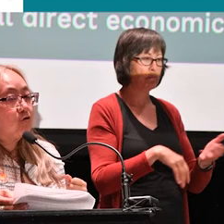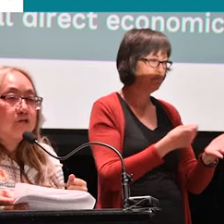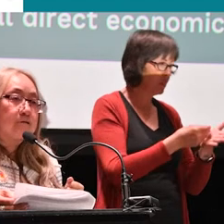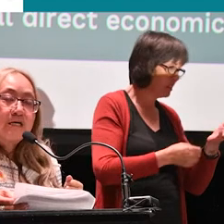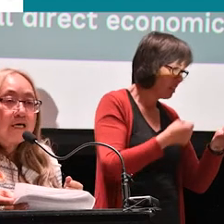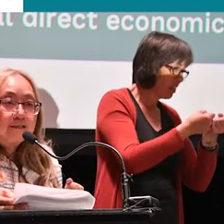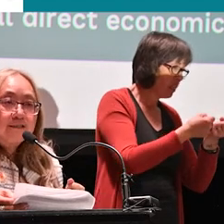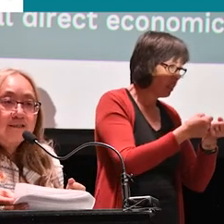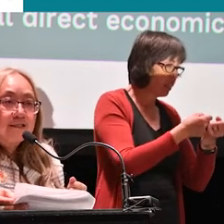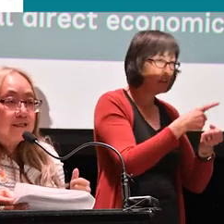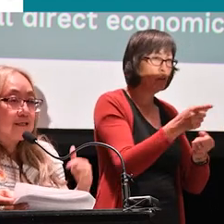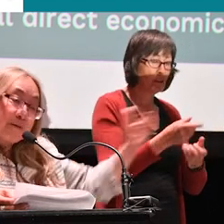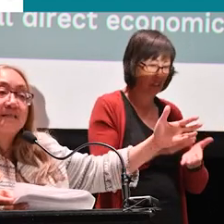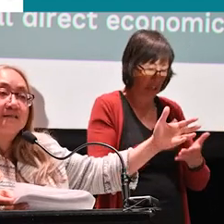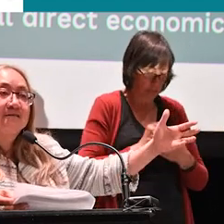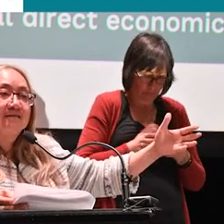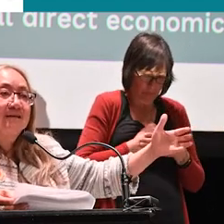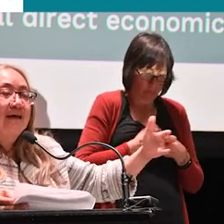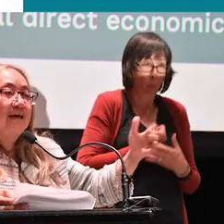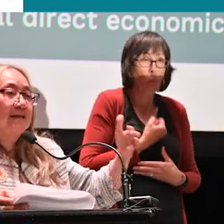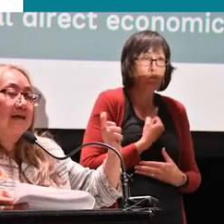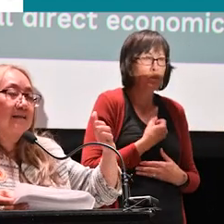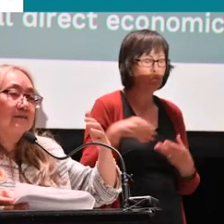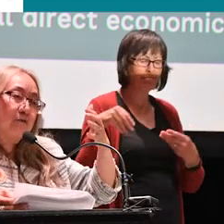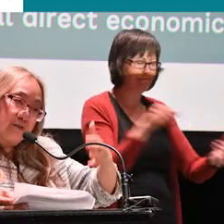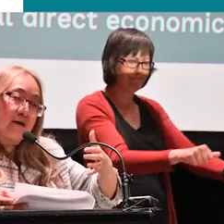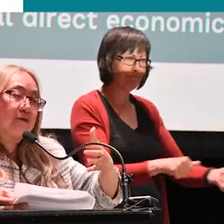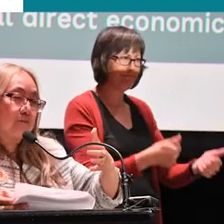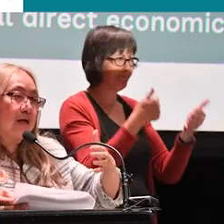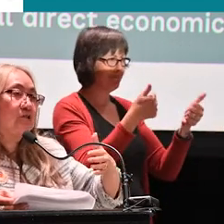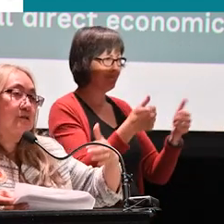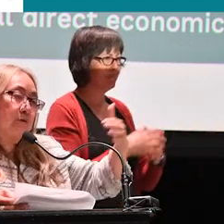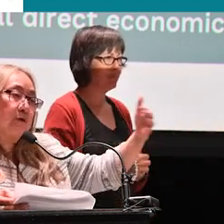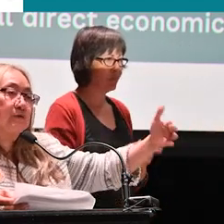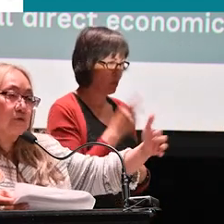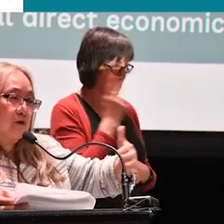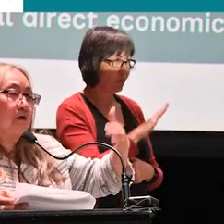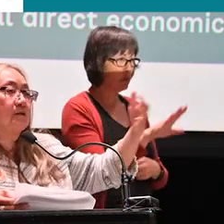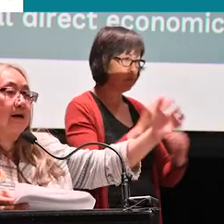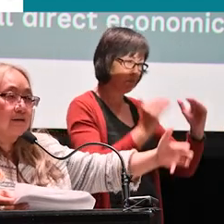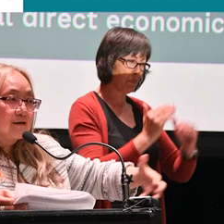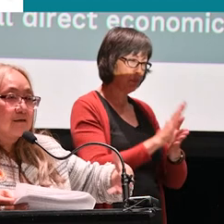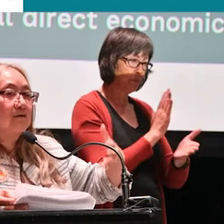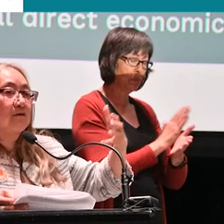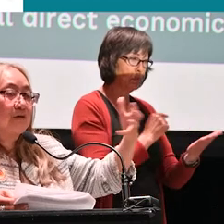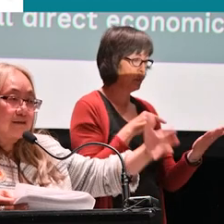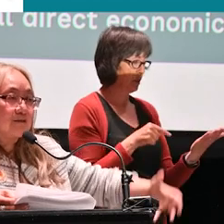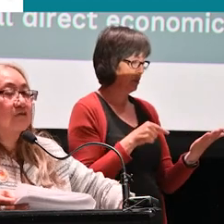not like you all hoarded the money. You spent it. And so we saw healthier balance sheets, but we also saw that